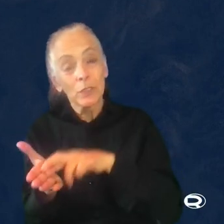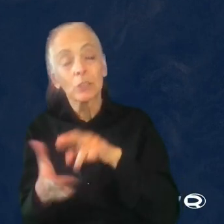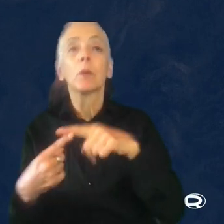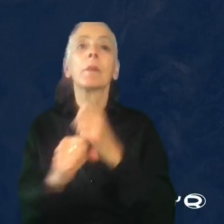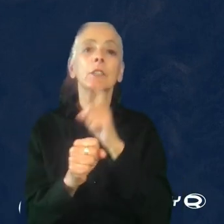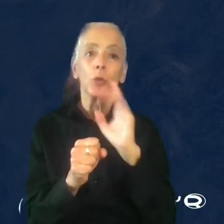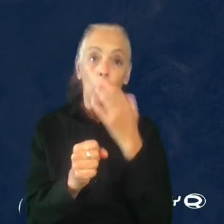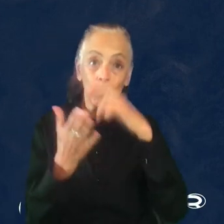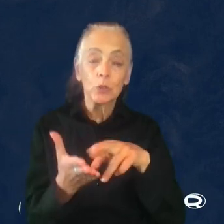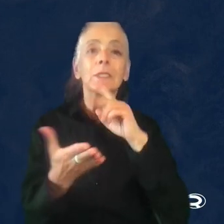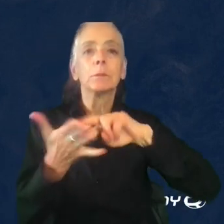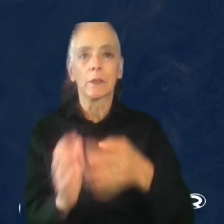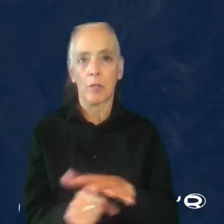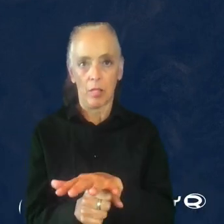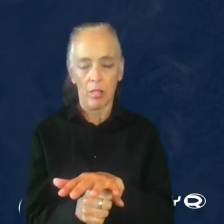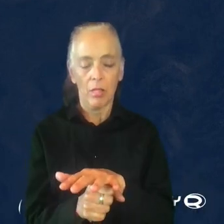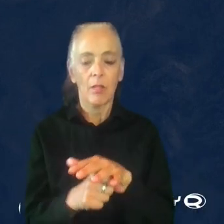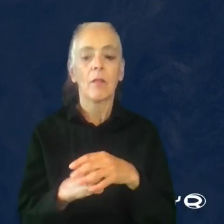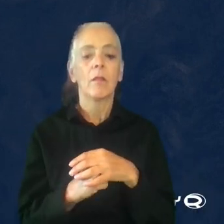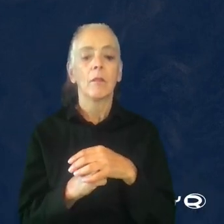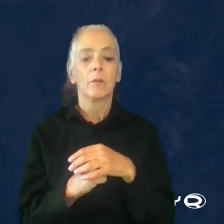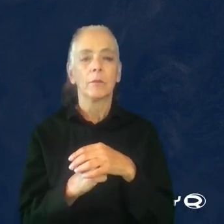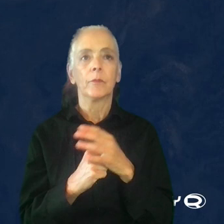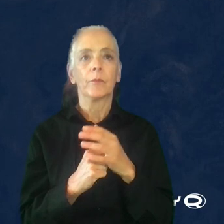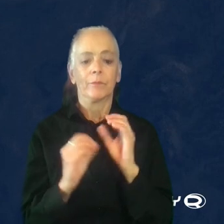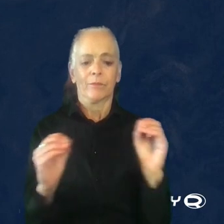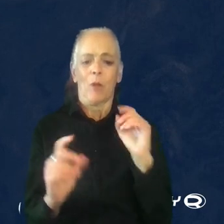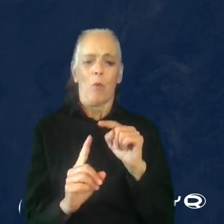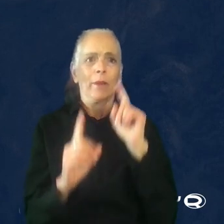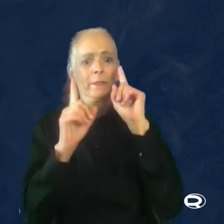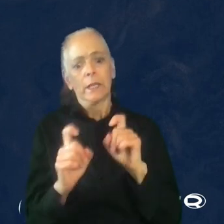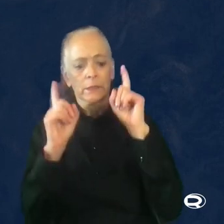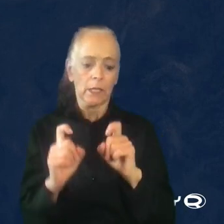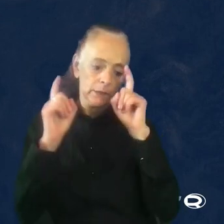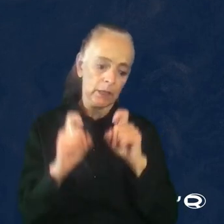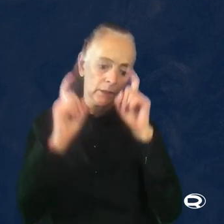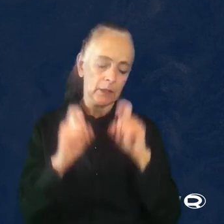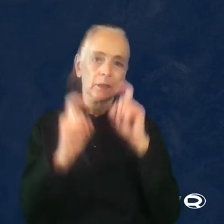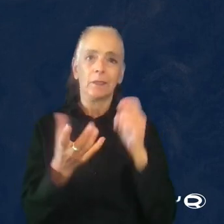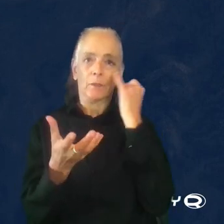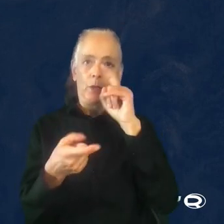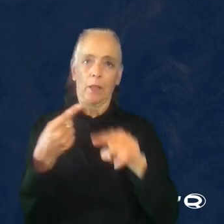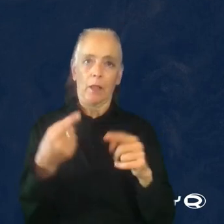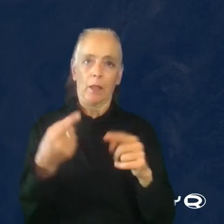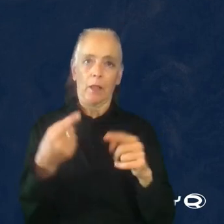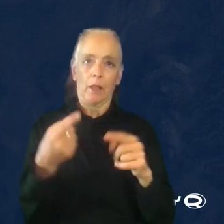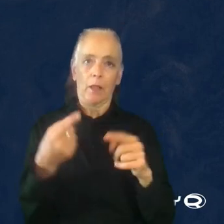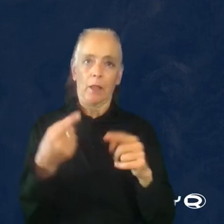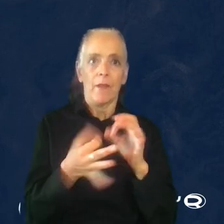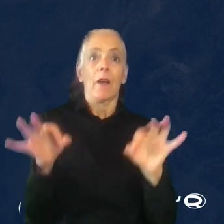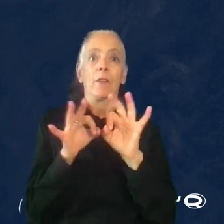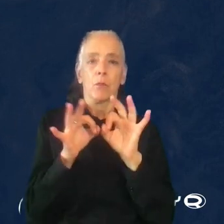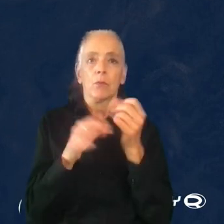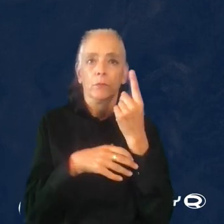is meaningful. There's no point in doing test after test after test if we cannot get as much valuable insights out of